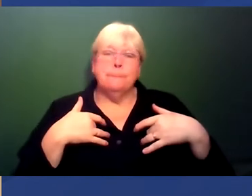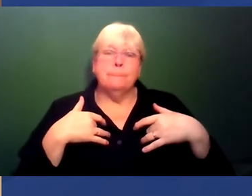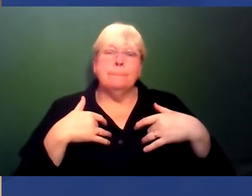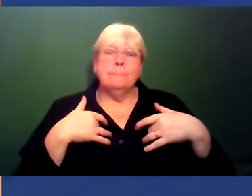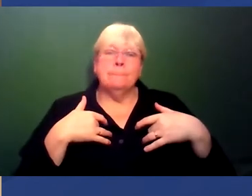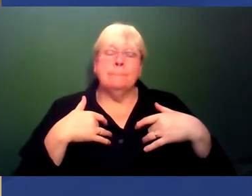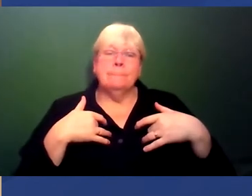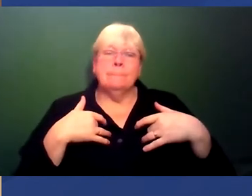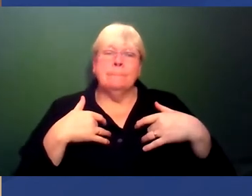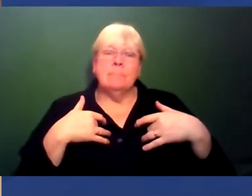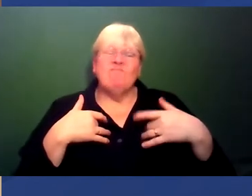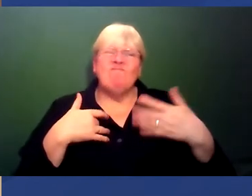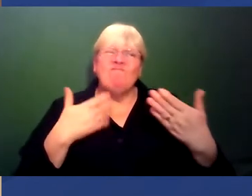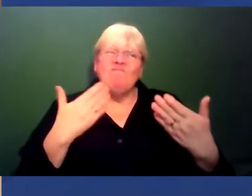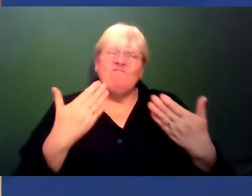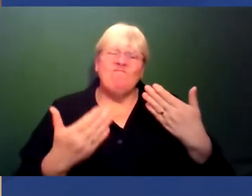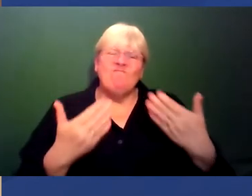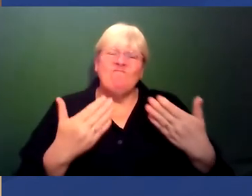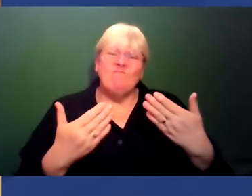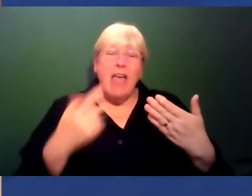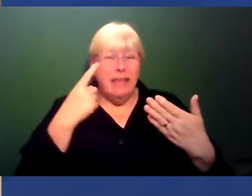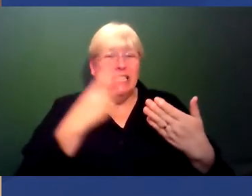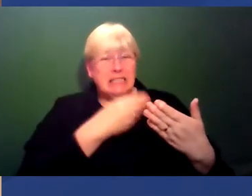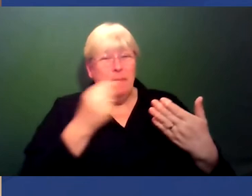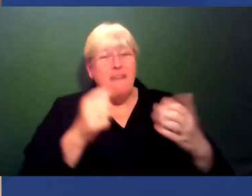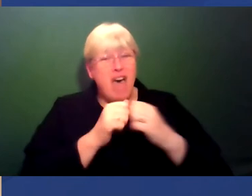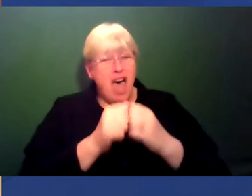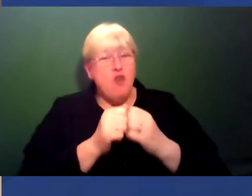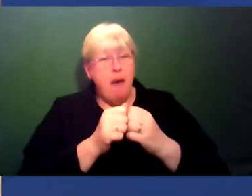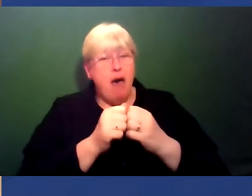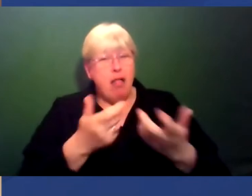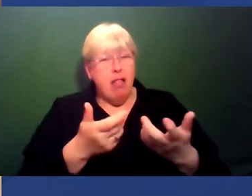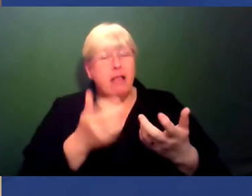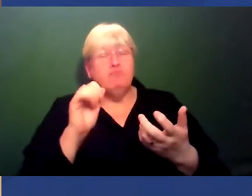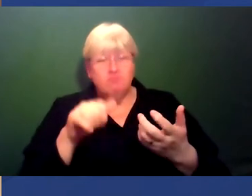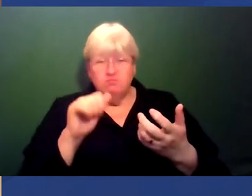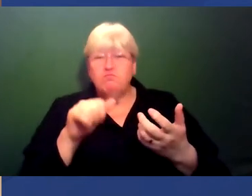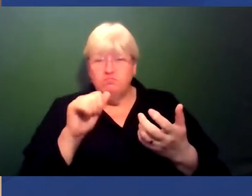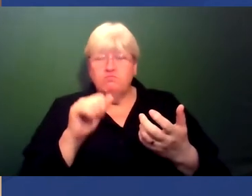I think, on balance, I think they're valuable. Yeah, I think they're valuable.